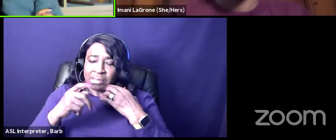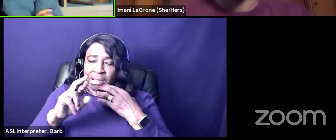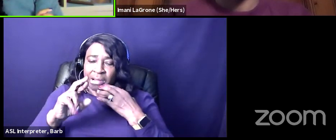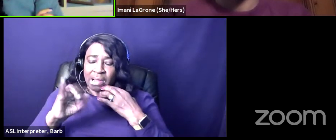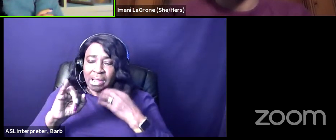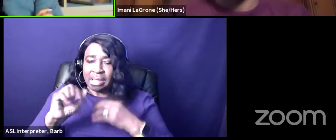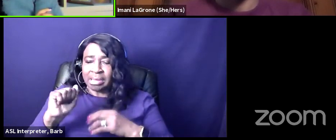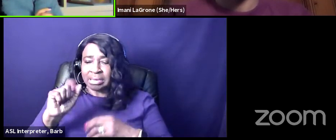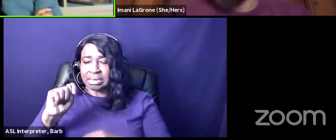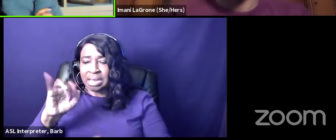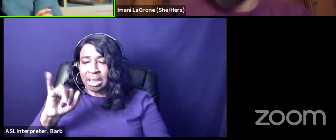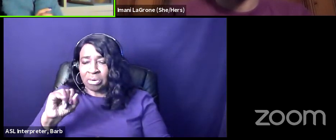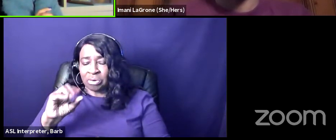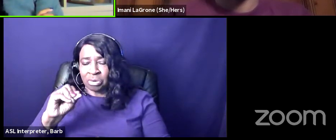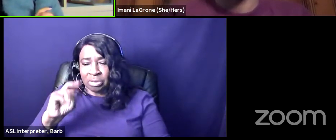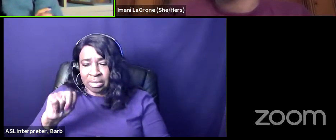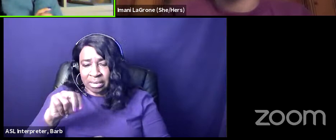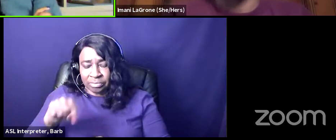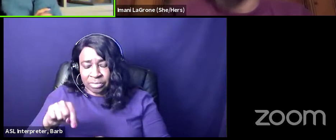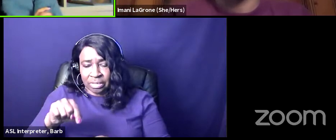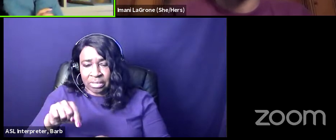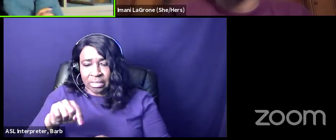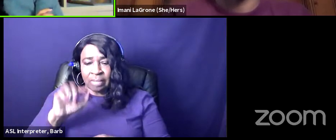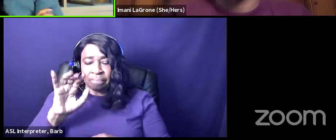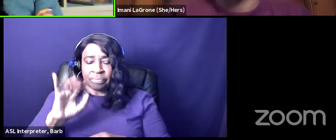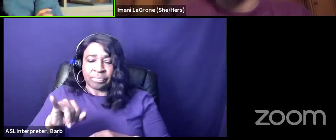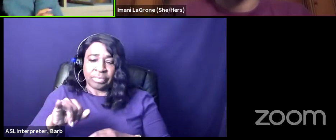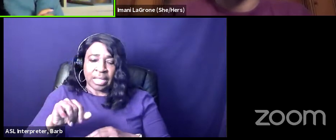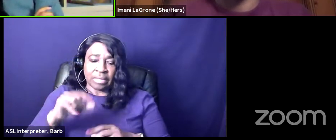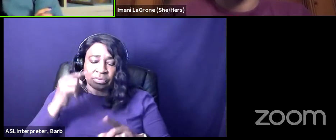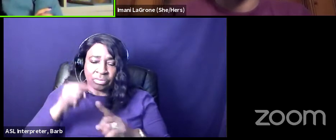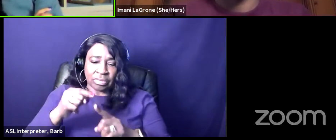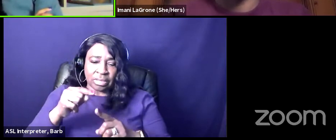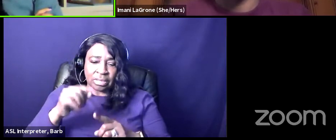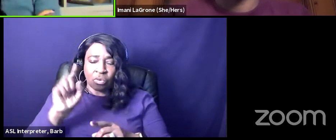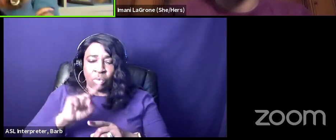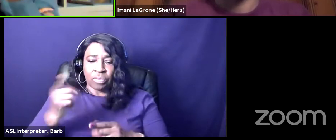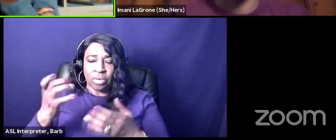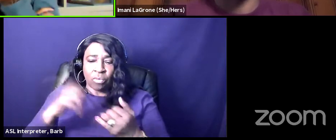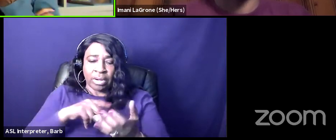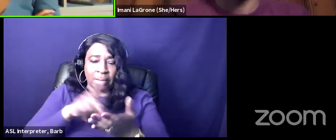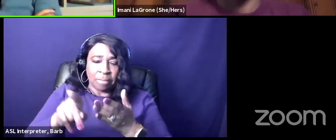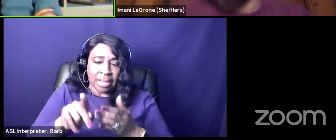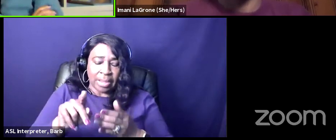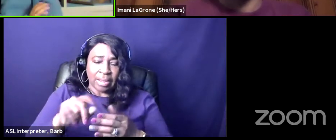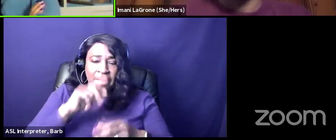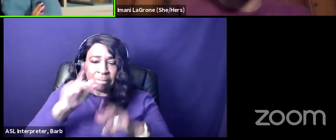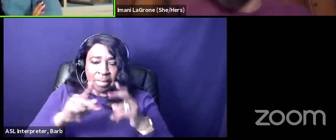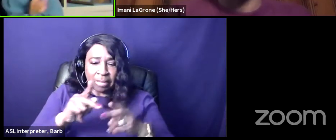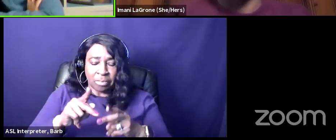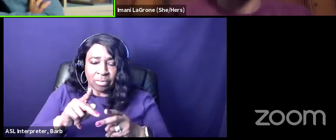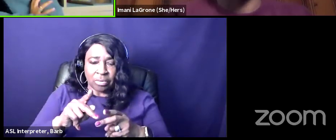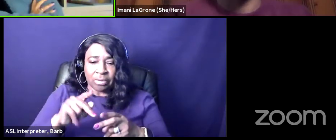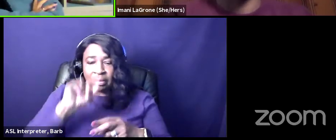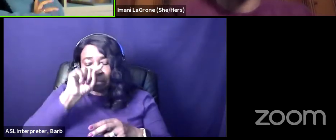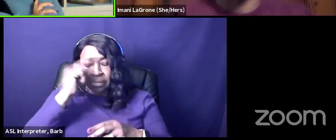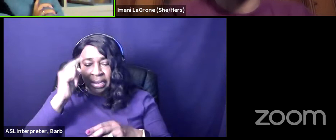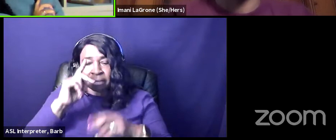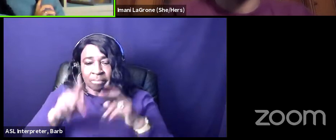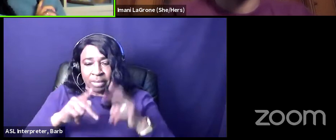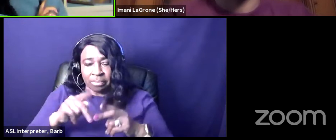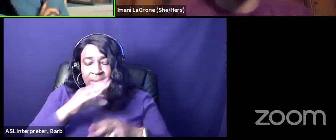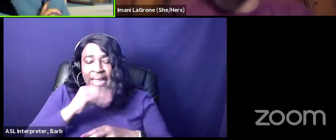money and cash money in someone's pocket because that just goes back into white institutions and then we pay taxes on it so like how's that helped us as a as a group